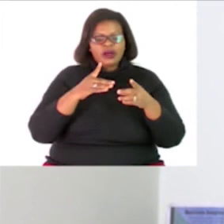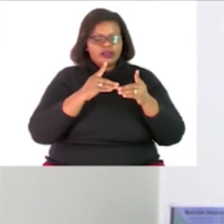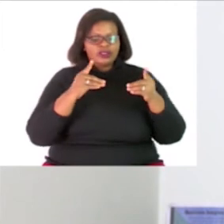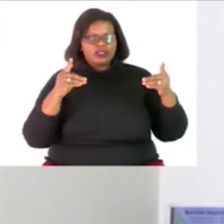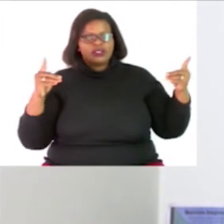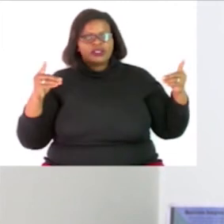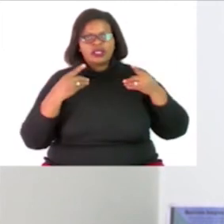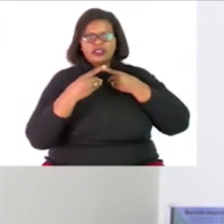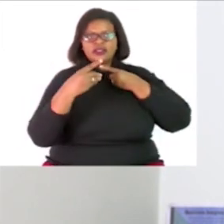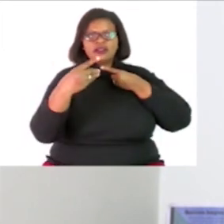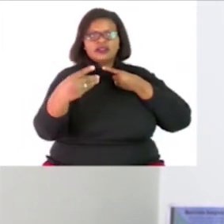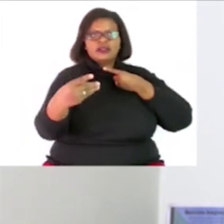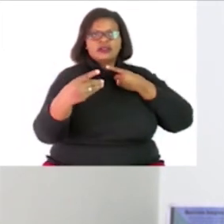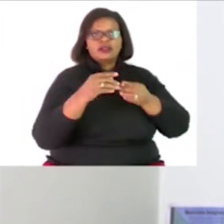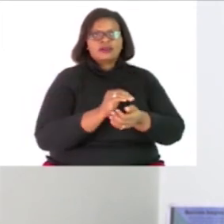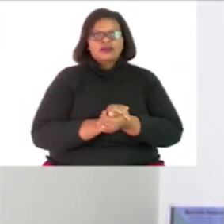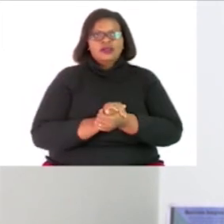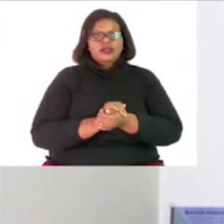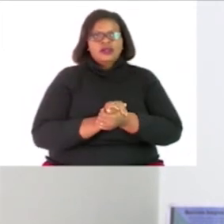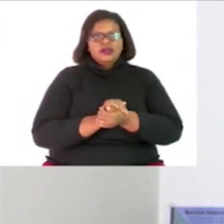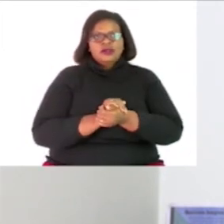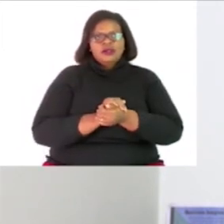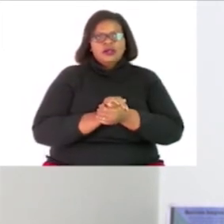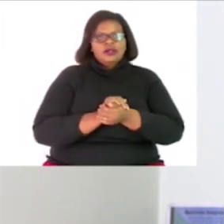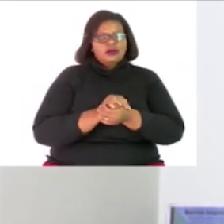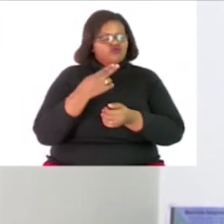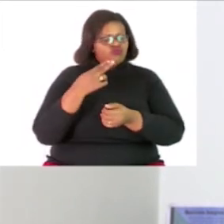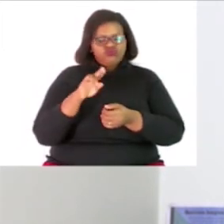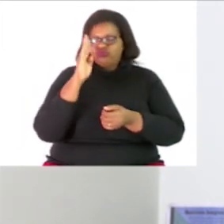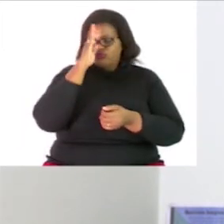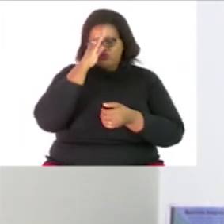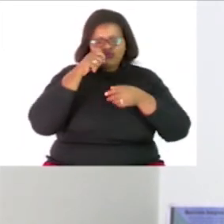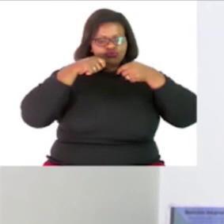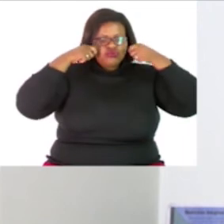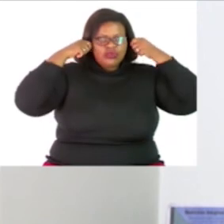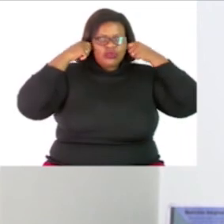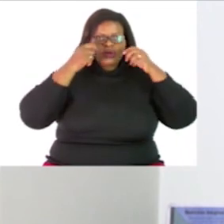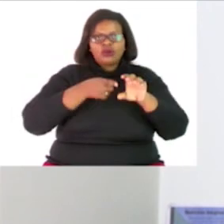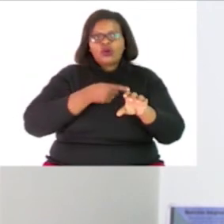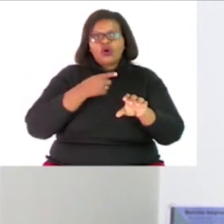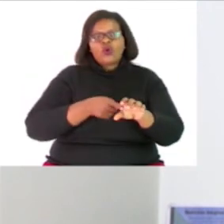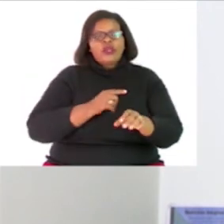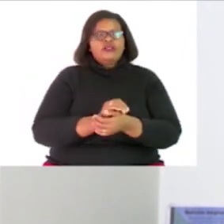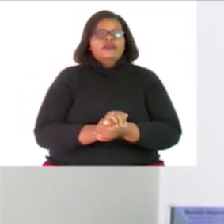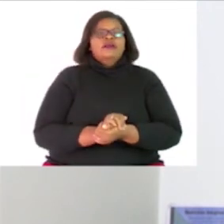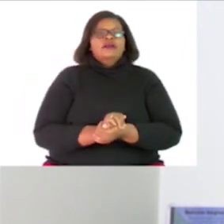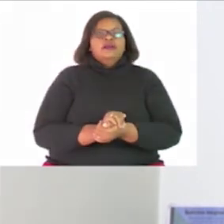your social distance and don't forget your masks I thank you